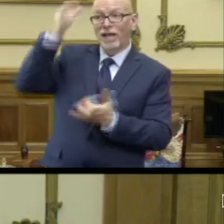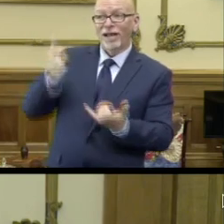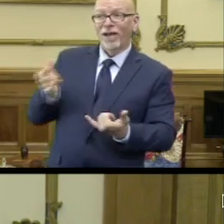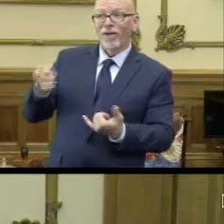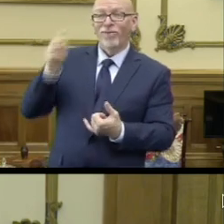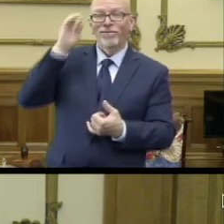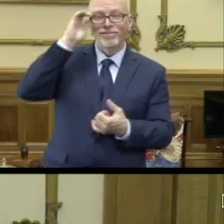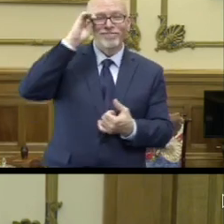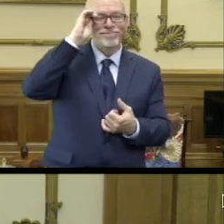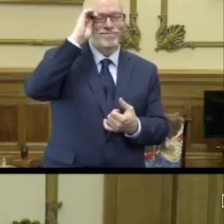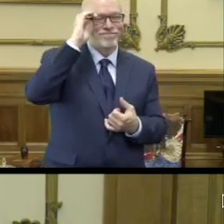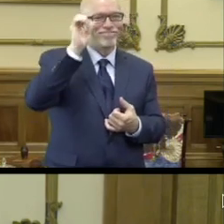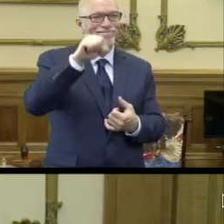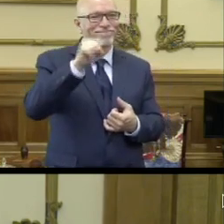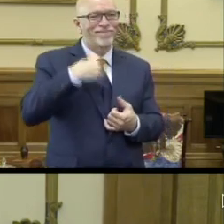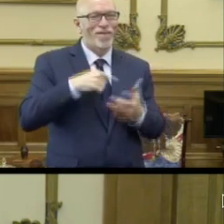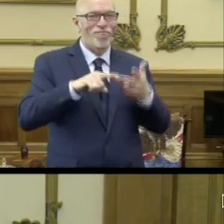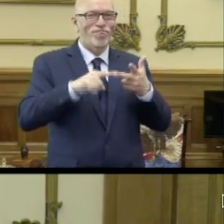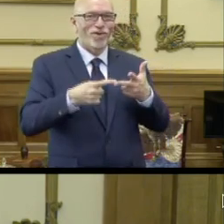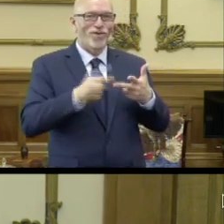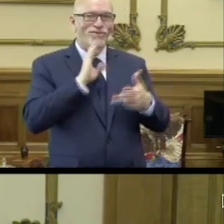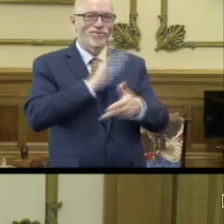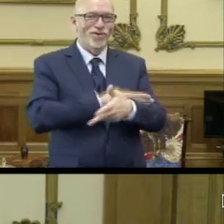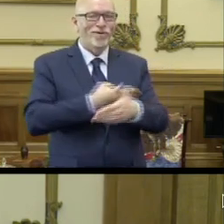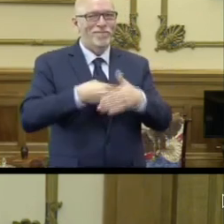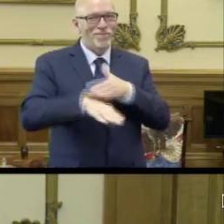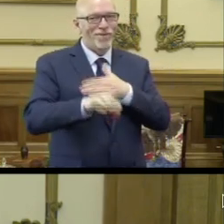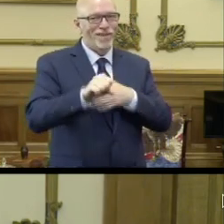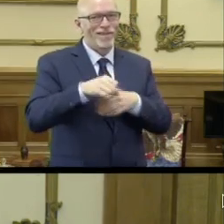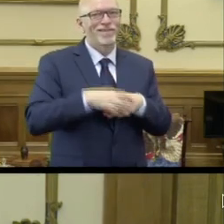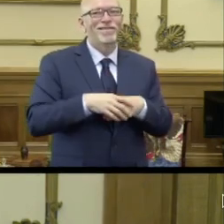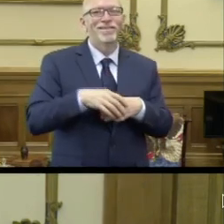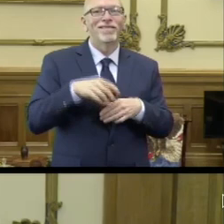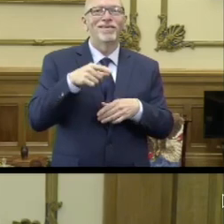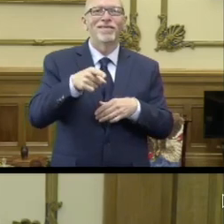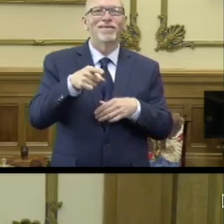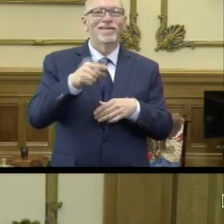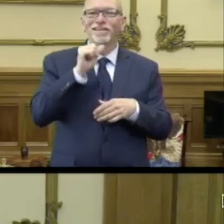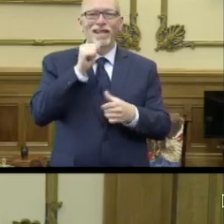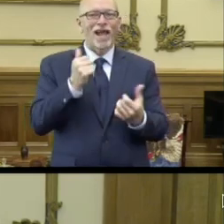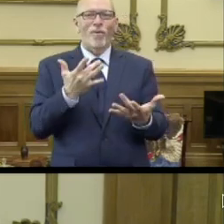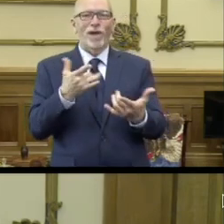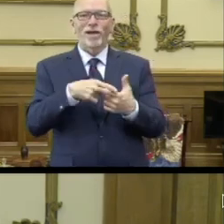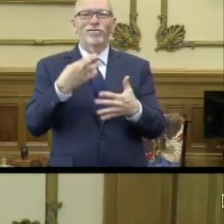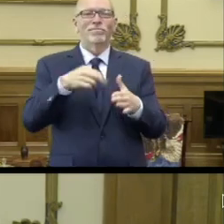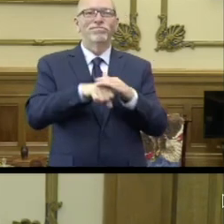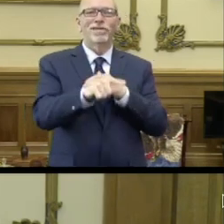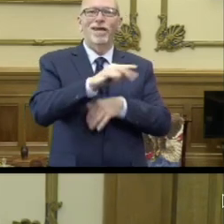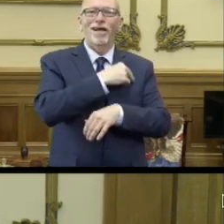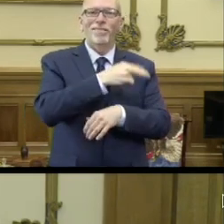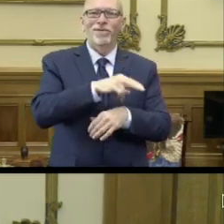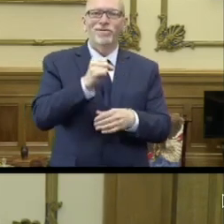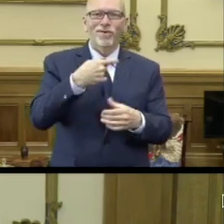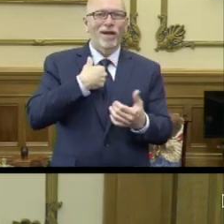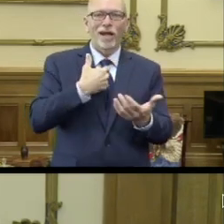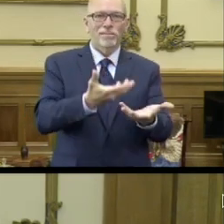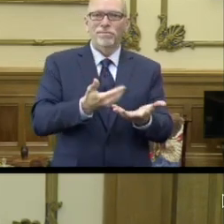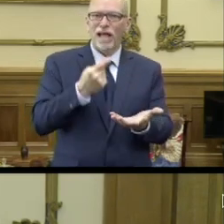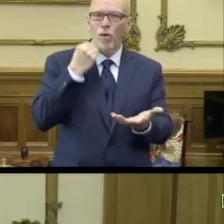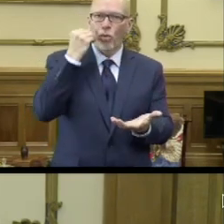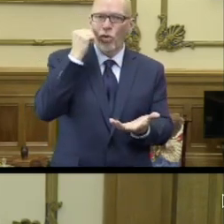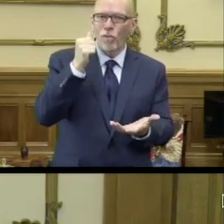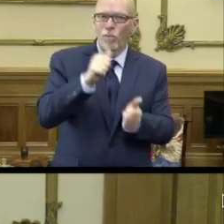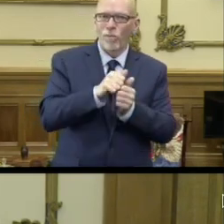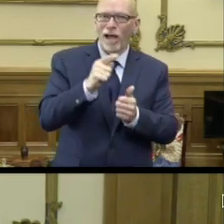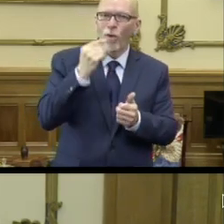I am. We had our third daughter. She didn't wait to come out at the hospital. So I delivered her along with my wife,